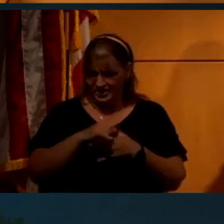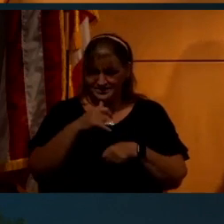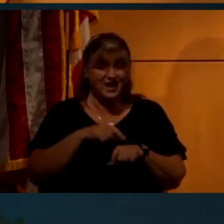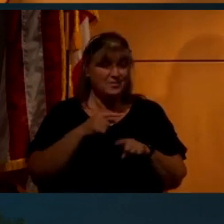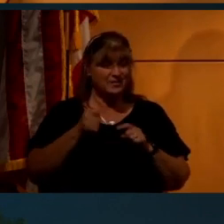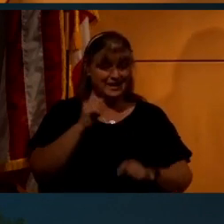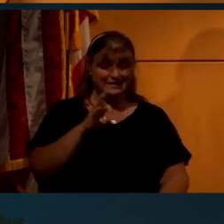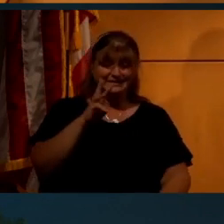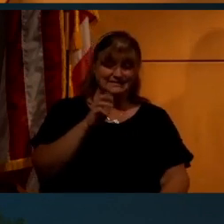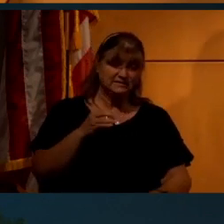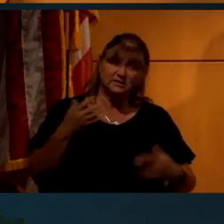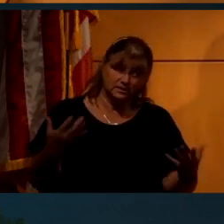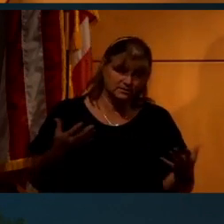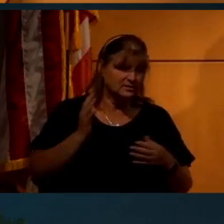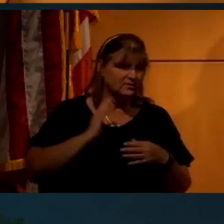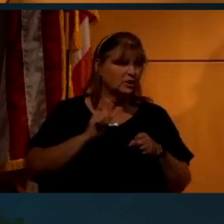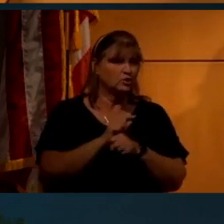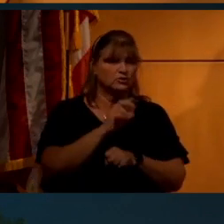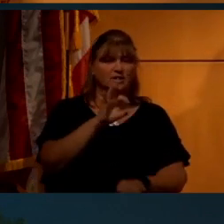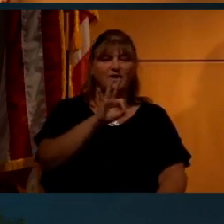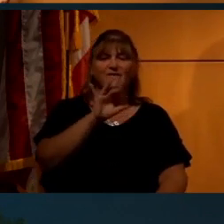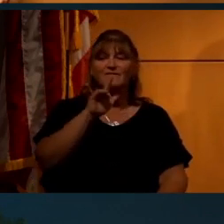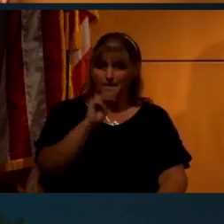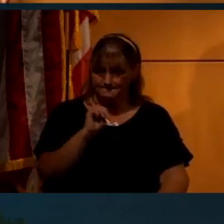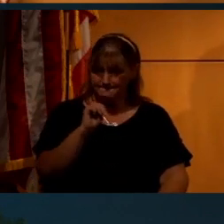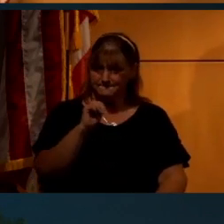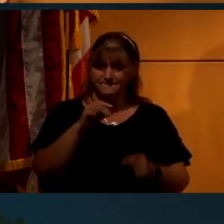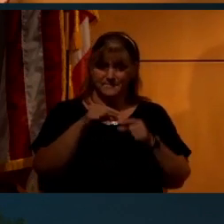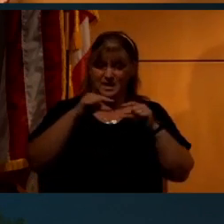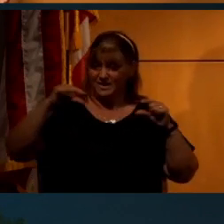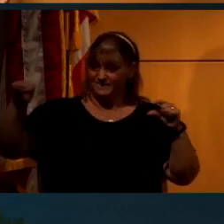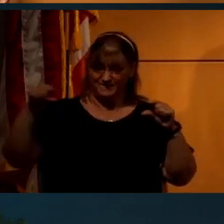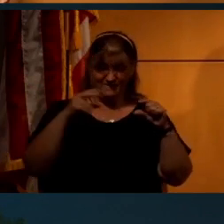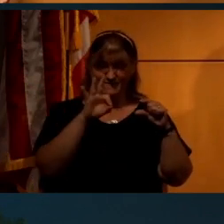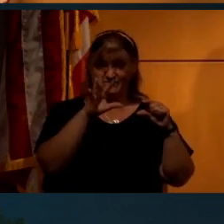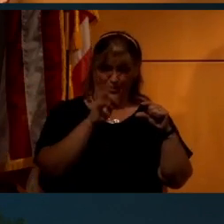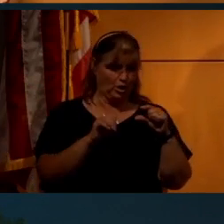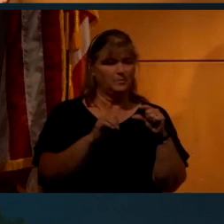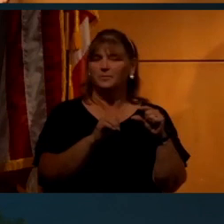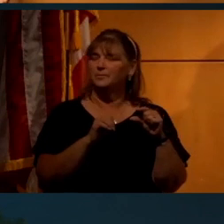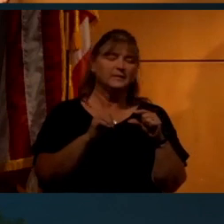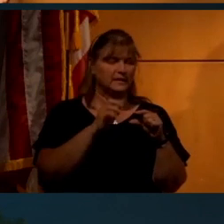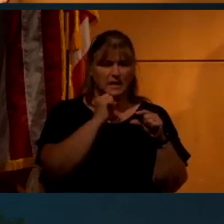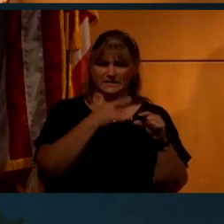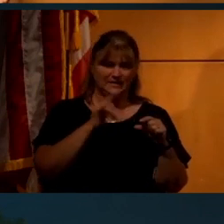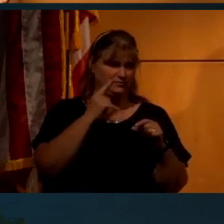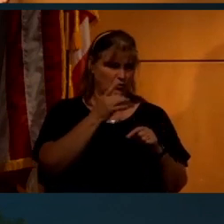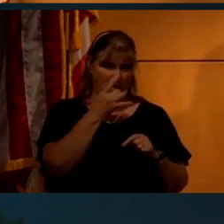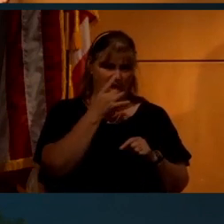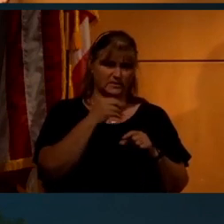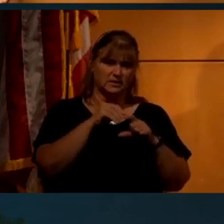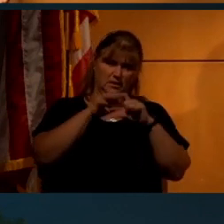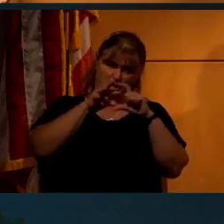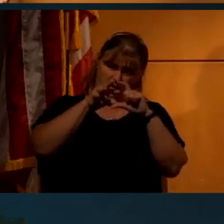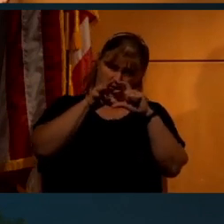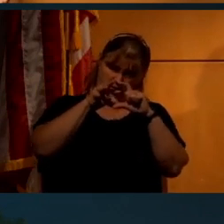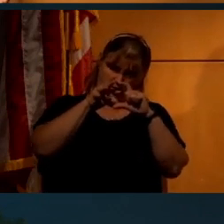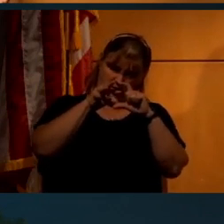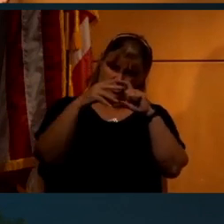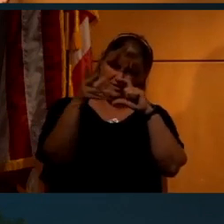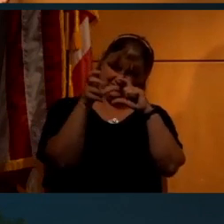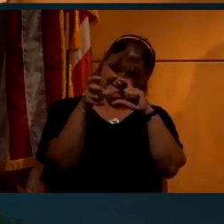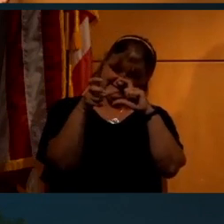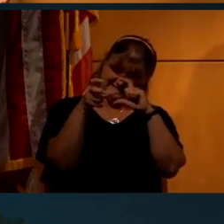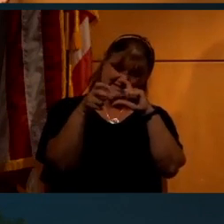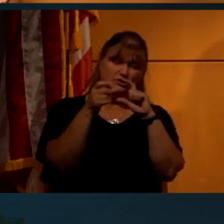But in the 60s, they were using film. And film is notoriously insensitive to light. You have to take long time exposures to see